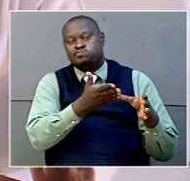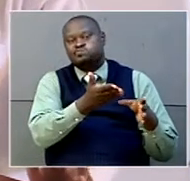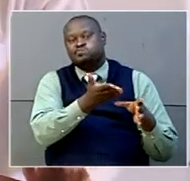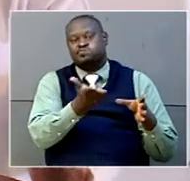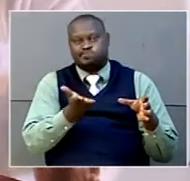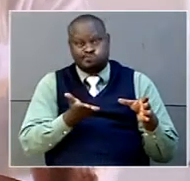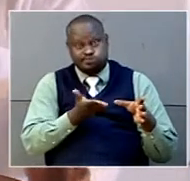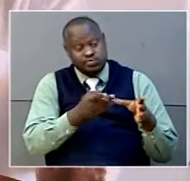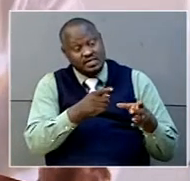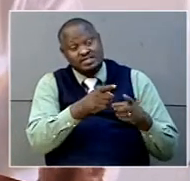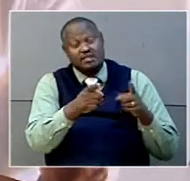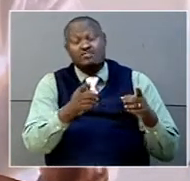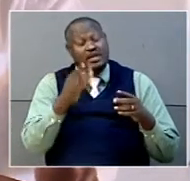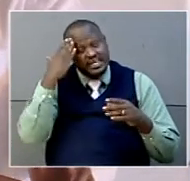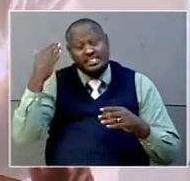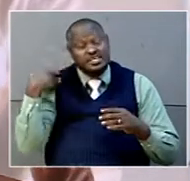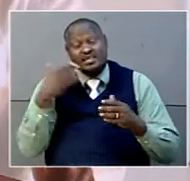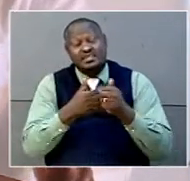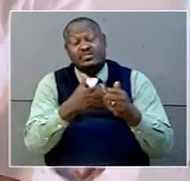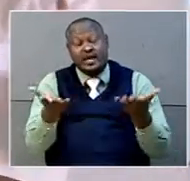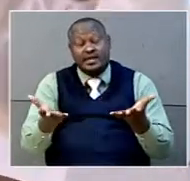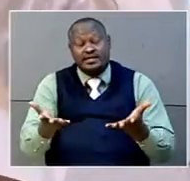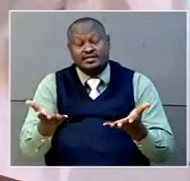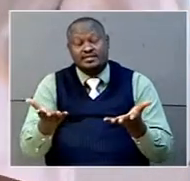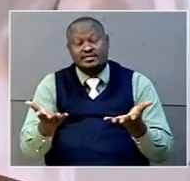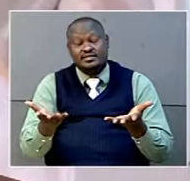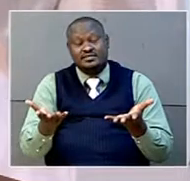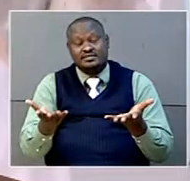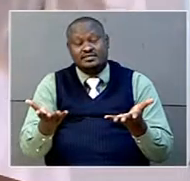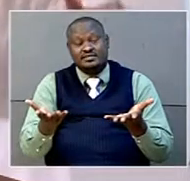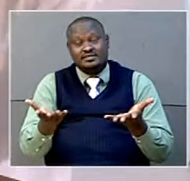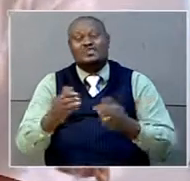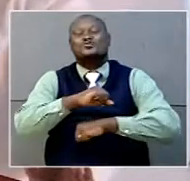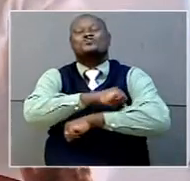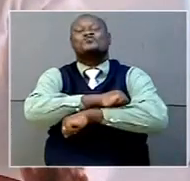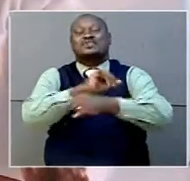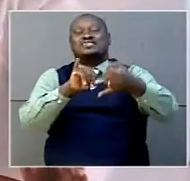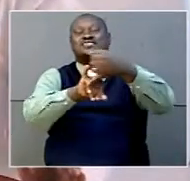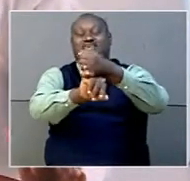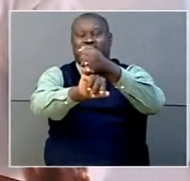They are head teachers of what? They are head teachers of secondary schools.